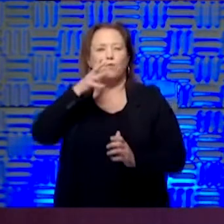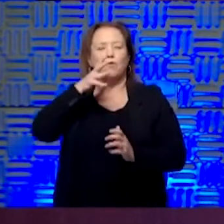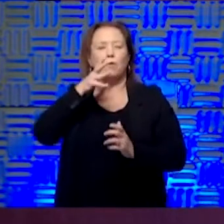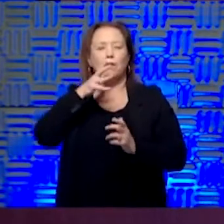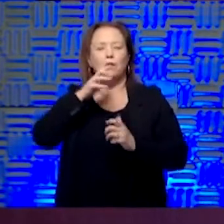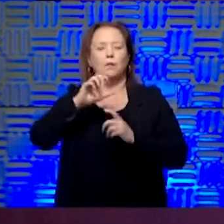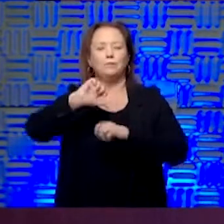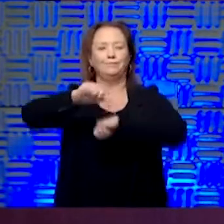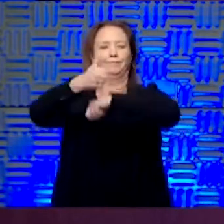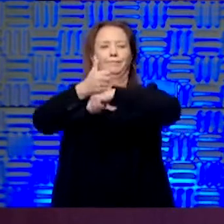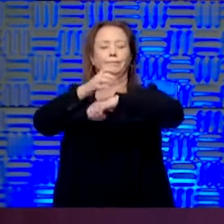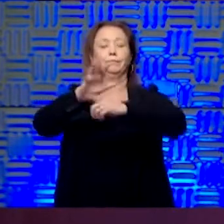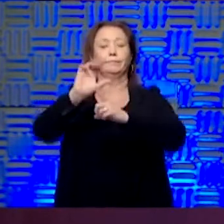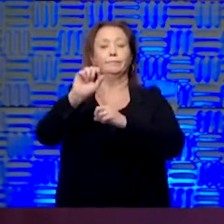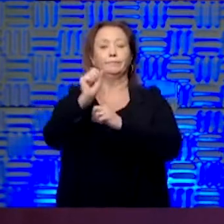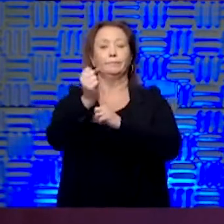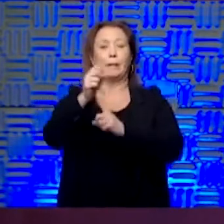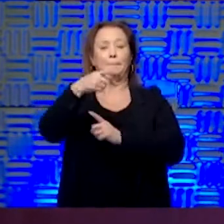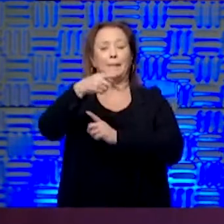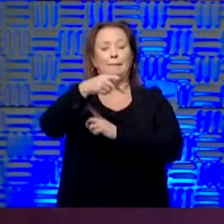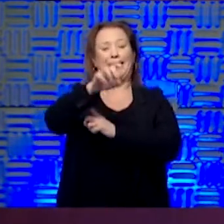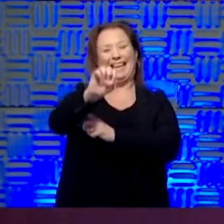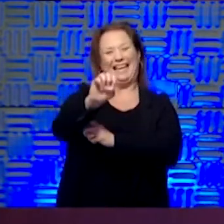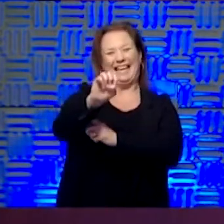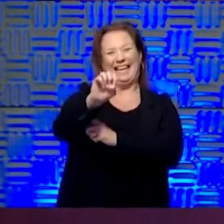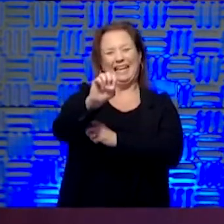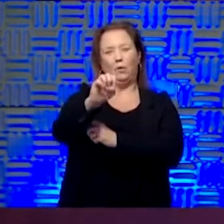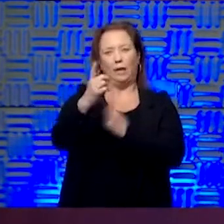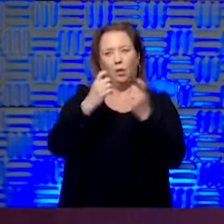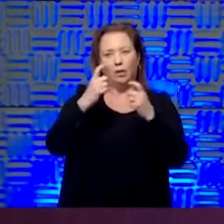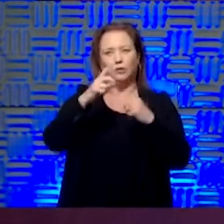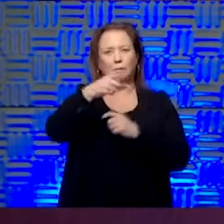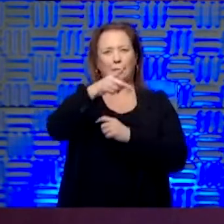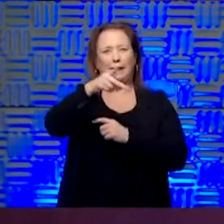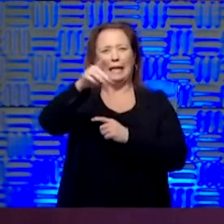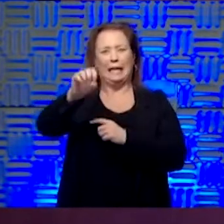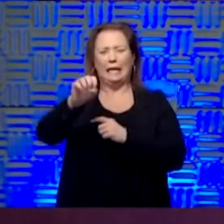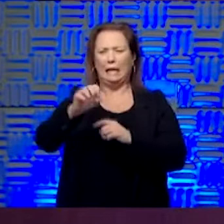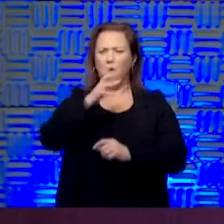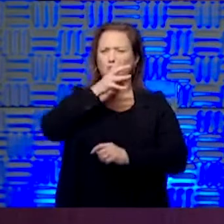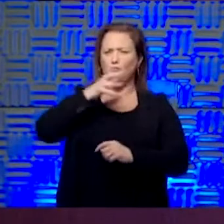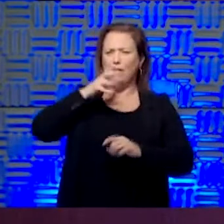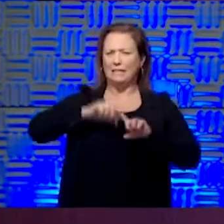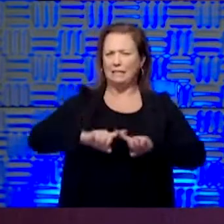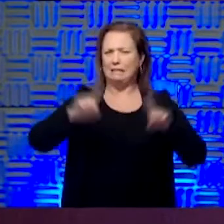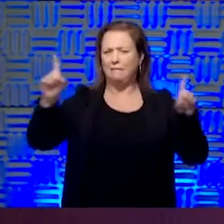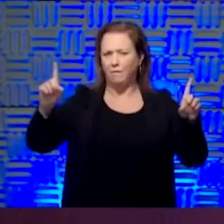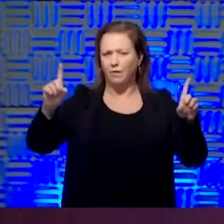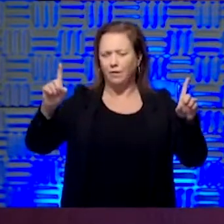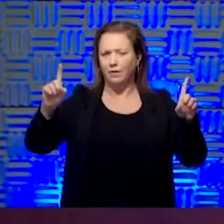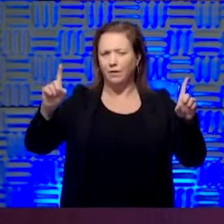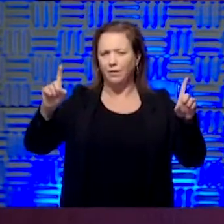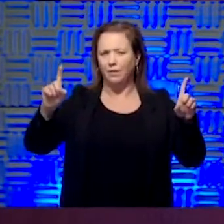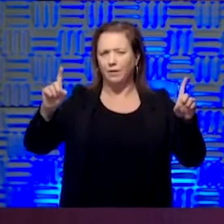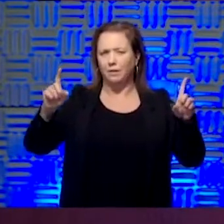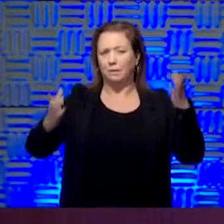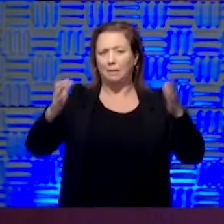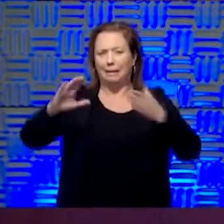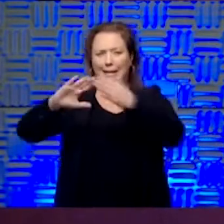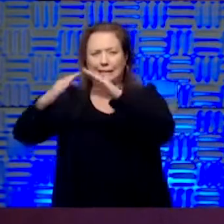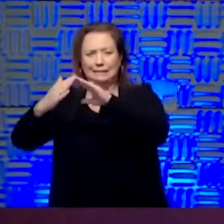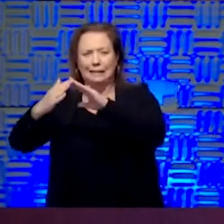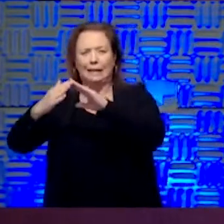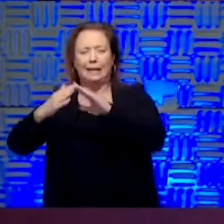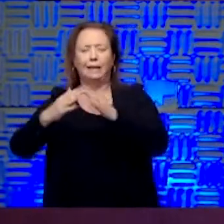a lot of questions about, does this PPE rule apply differently in a setting that we might have that might not be in an urban setting, but